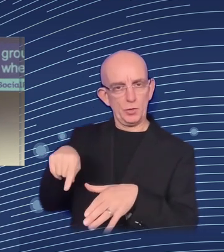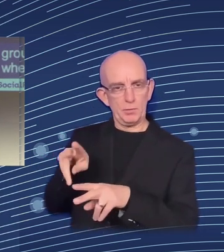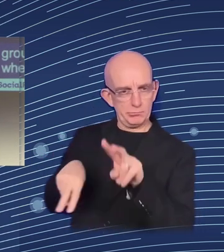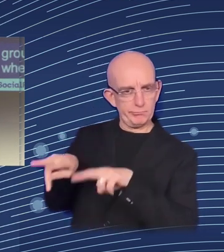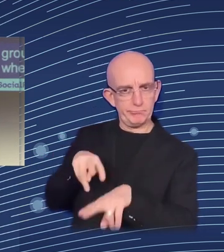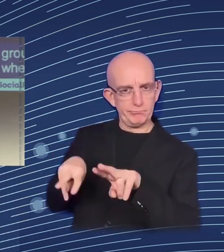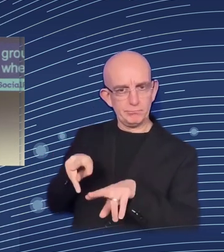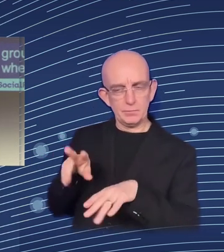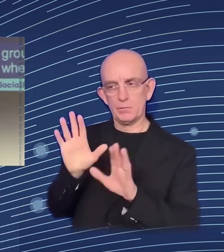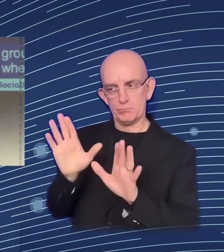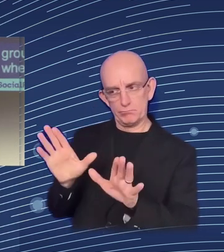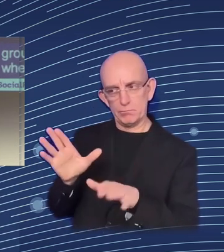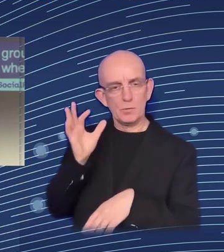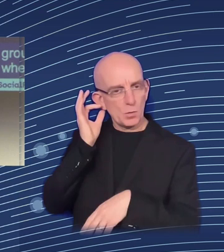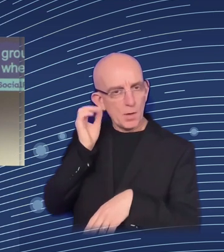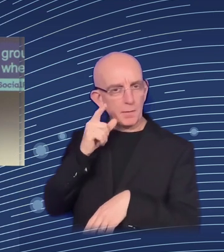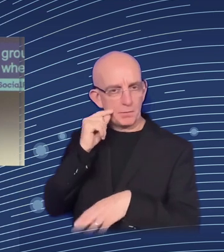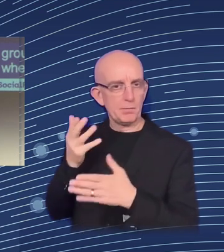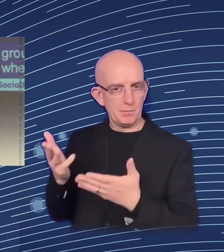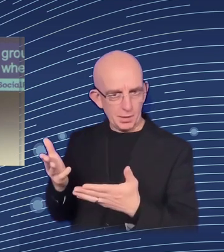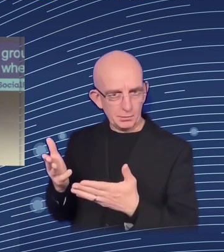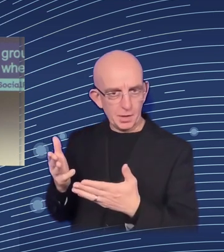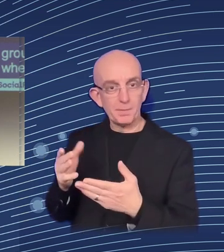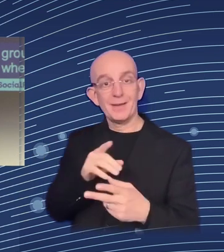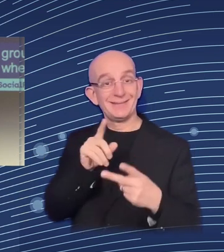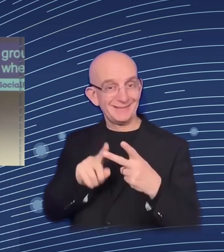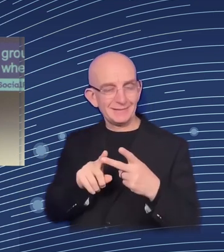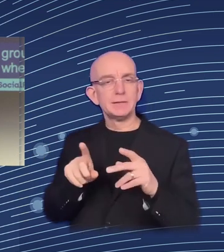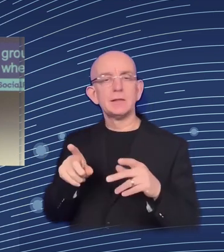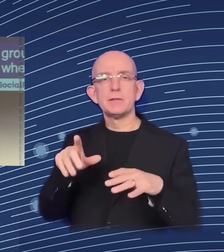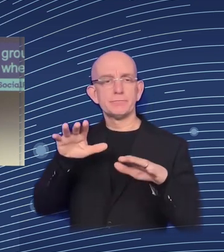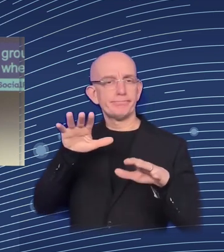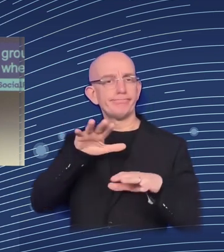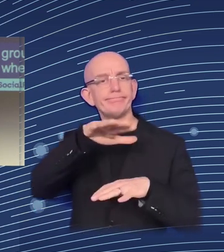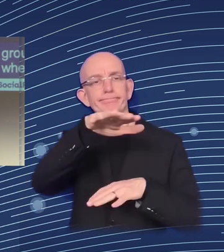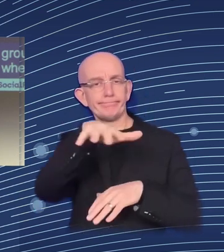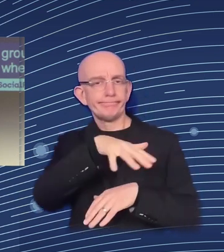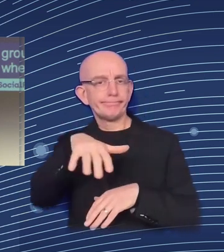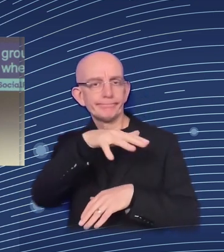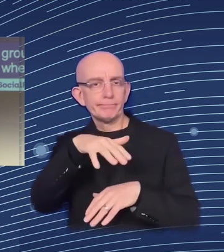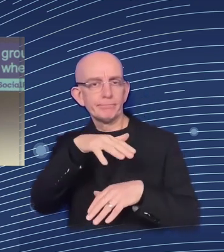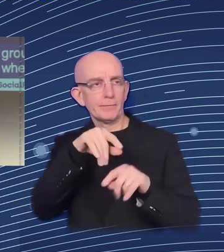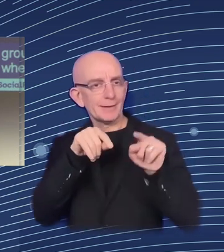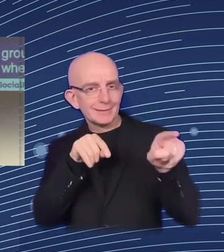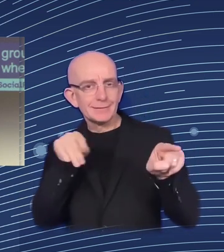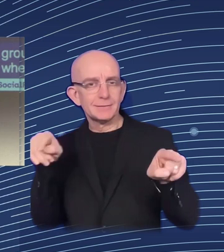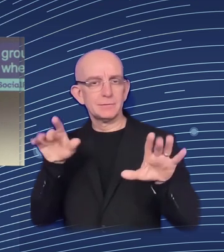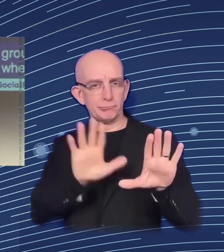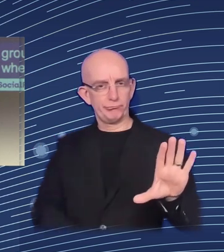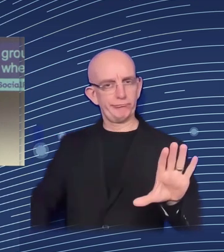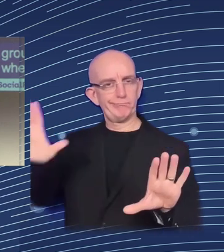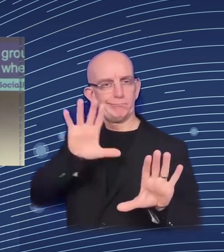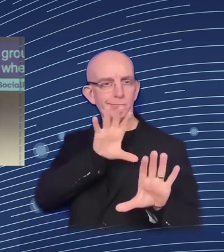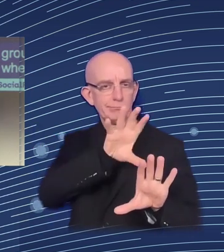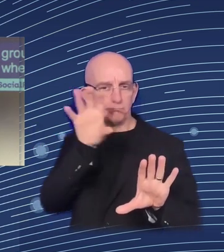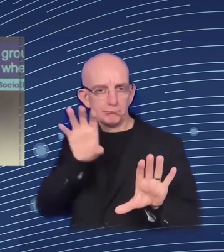or for others. So it is really good to assess differences, distributional differences. With respect to data, which is the data that normally for